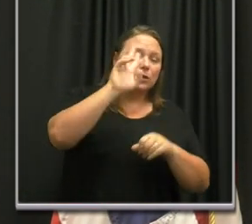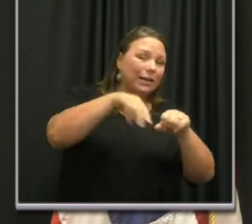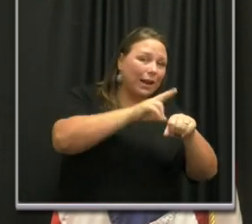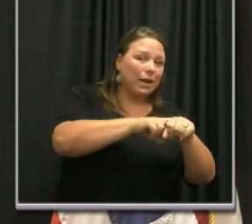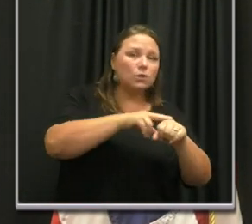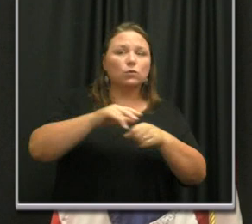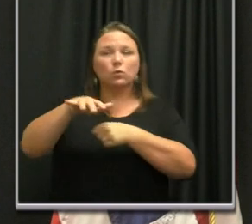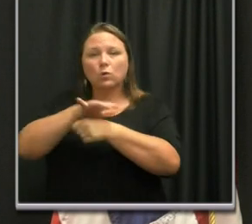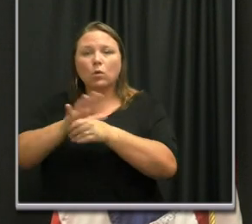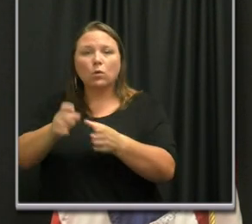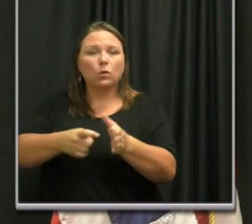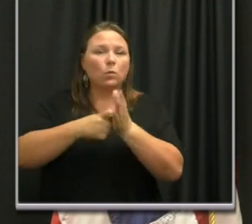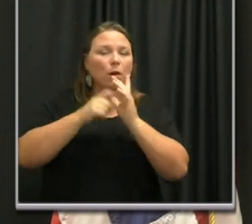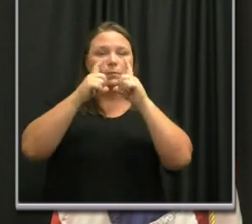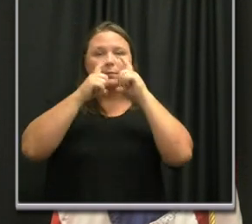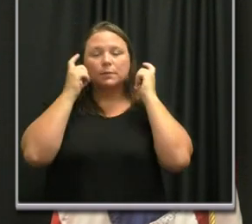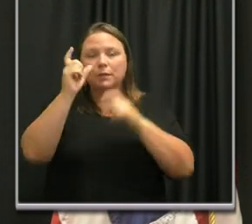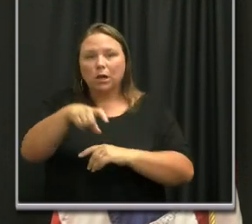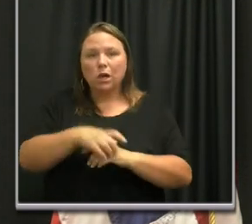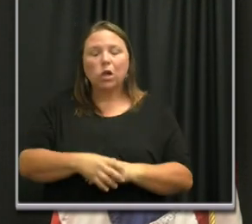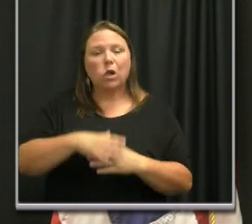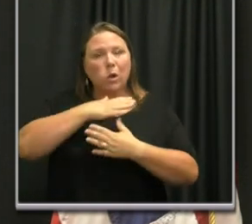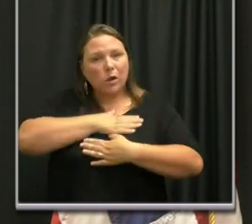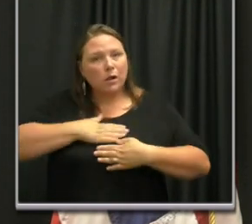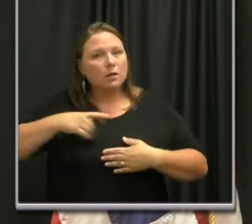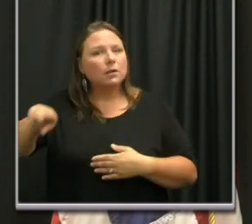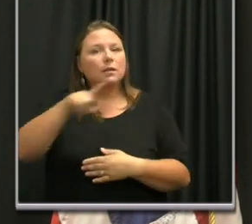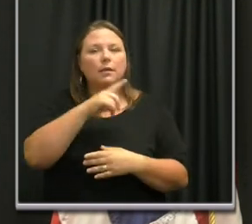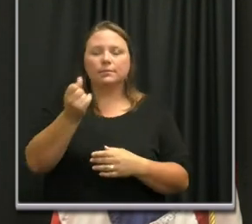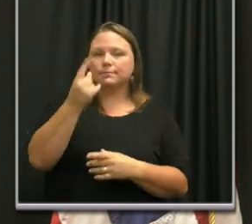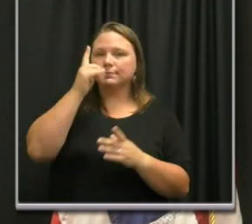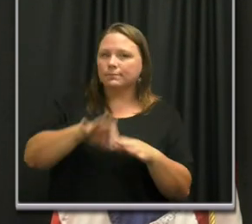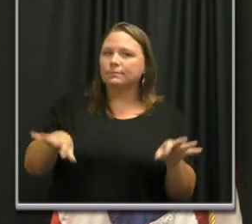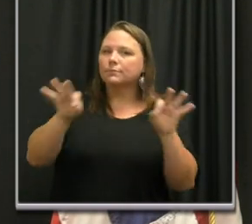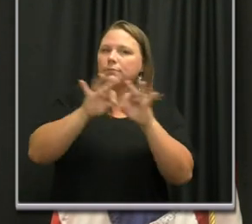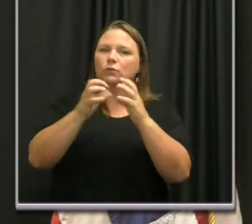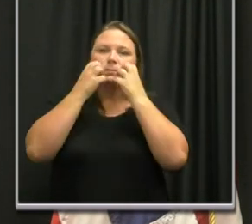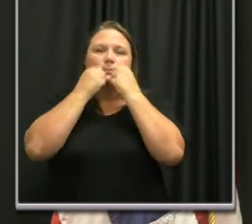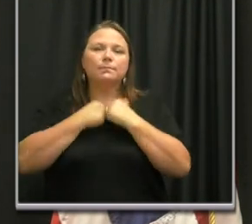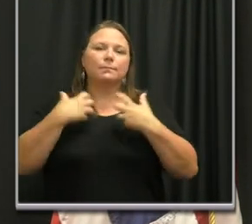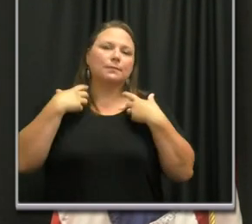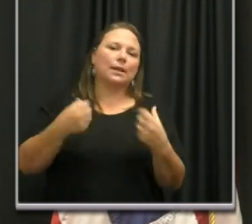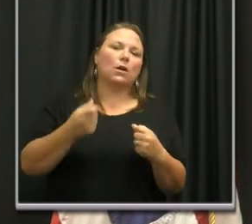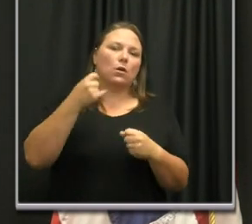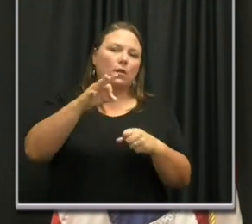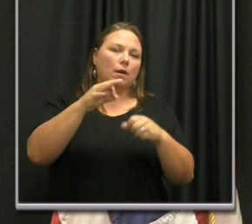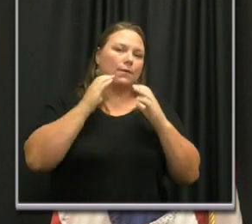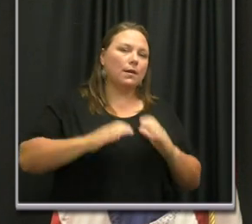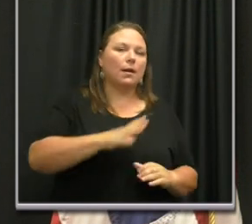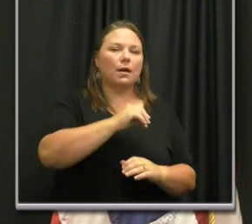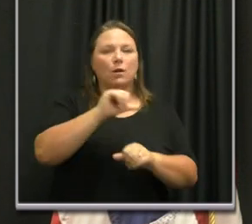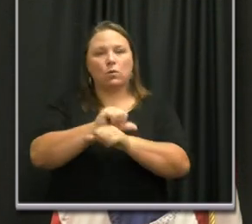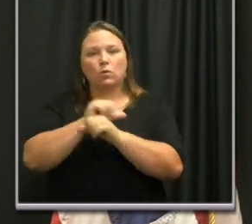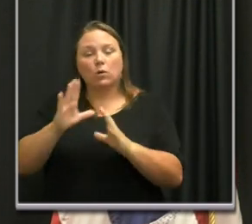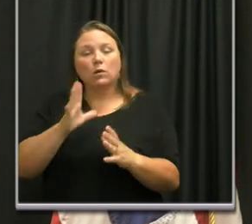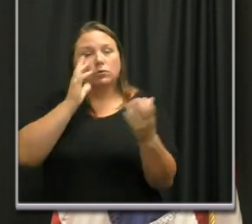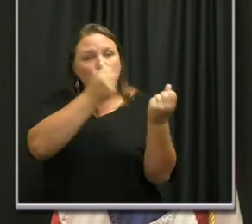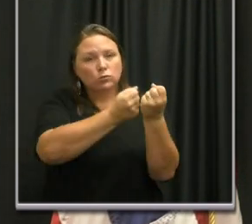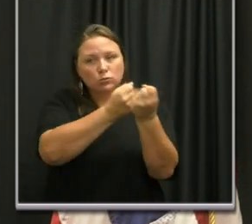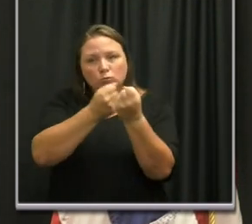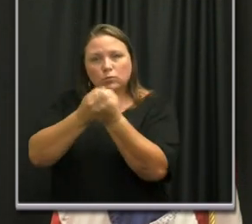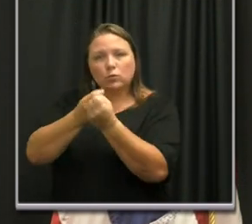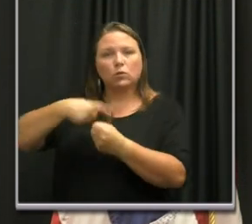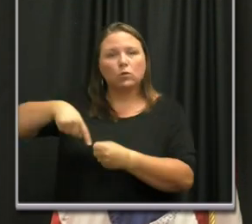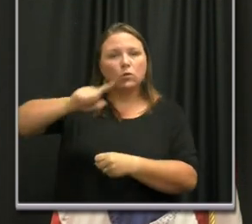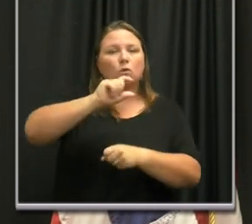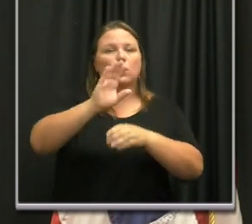requiring customers to wear masks. I appreciate that they are valuing the health of their customers and employees. Please support businesses that work